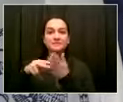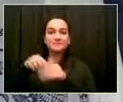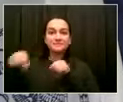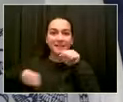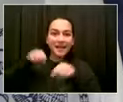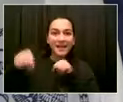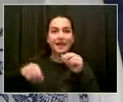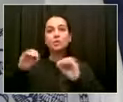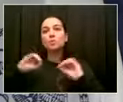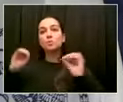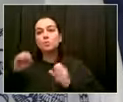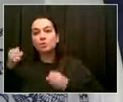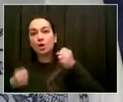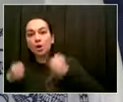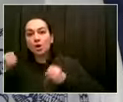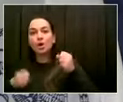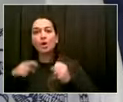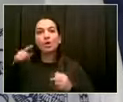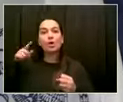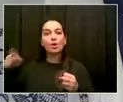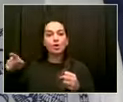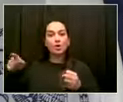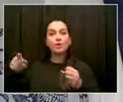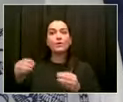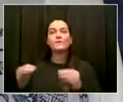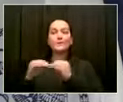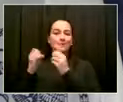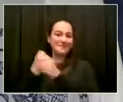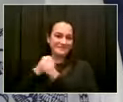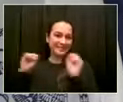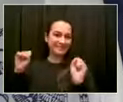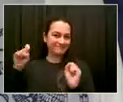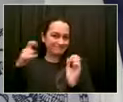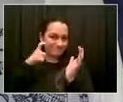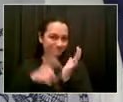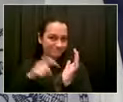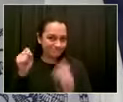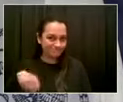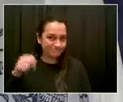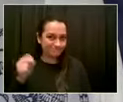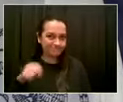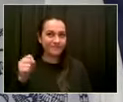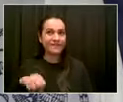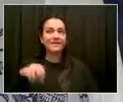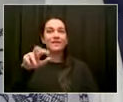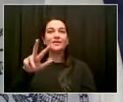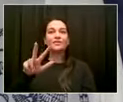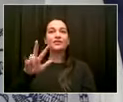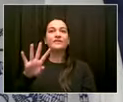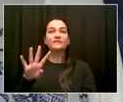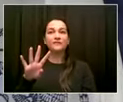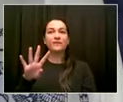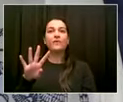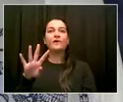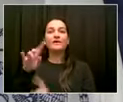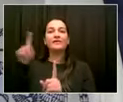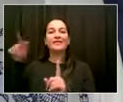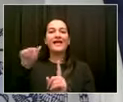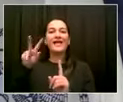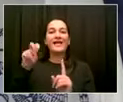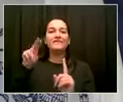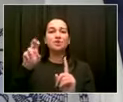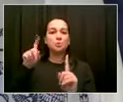I don't know if you know this, residents of that neighborhood have started a new petition drive on Sunday. They started this calling on the city to turn